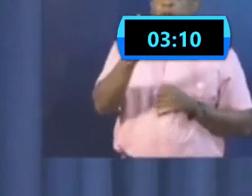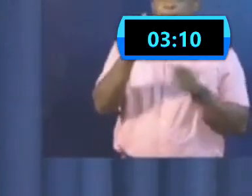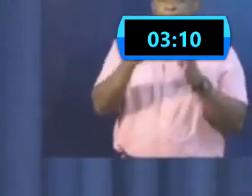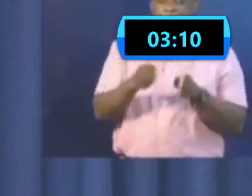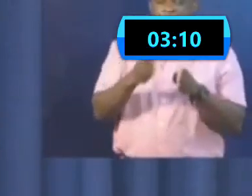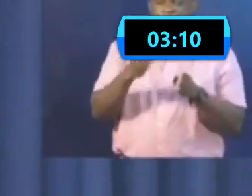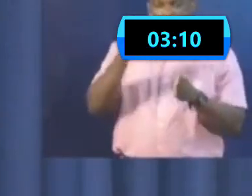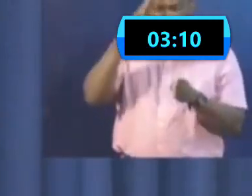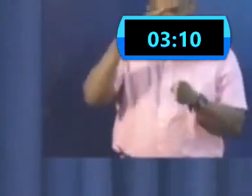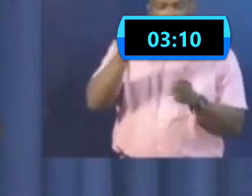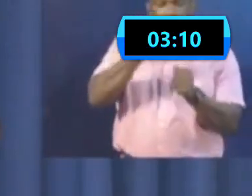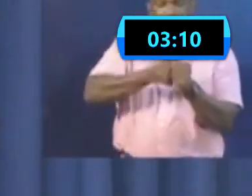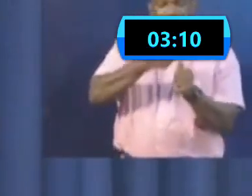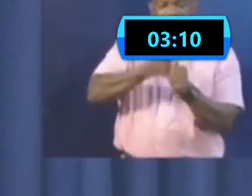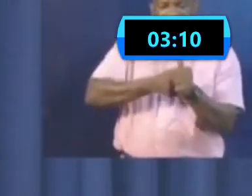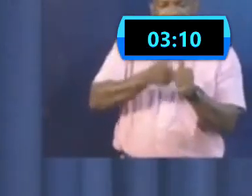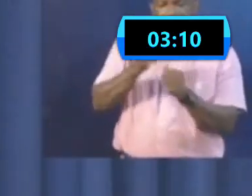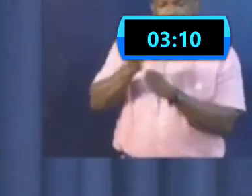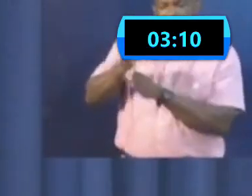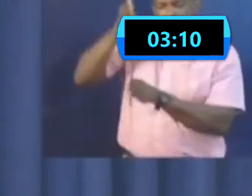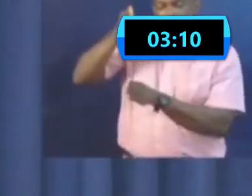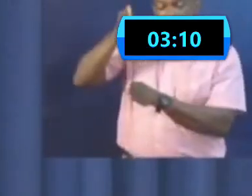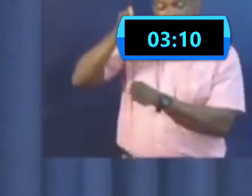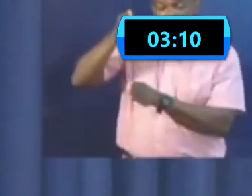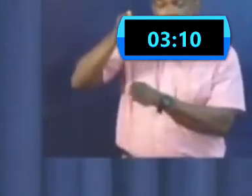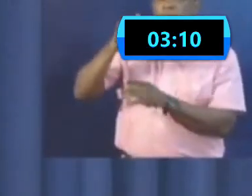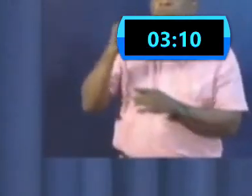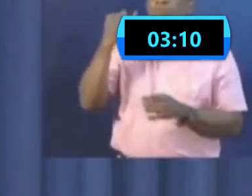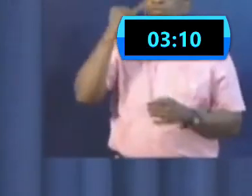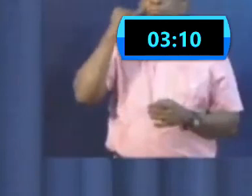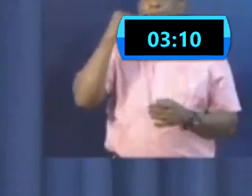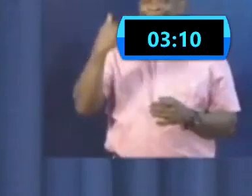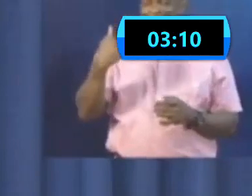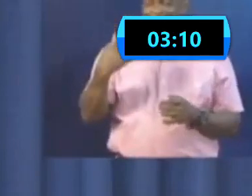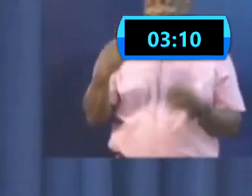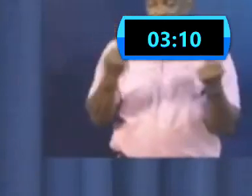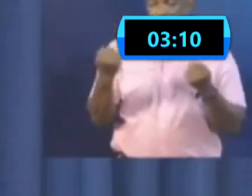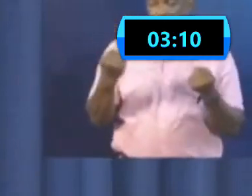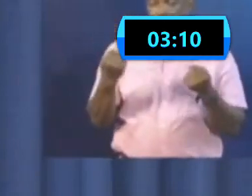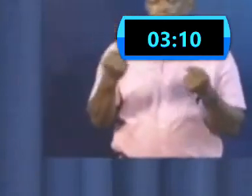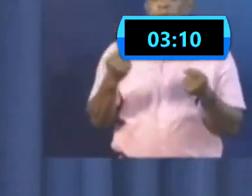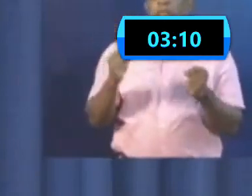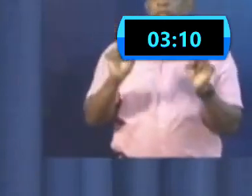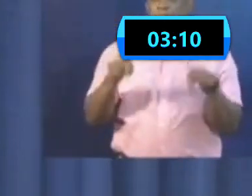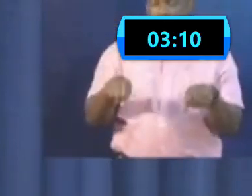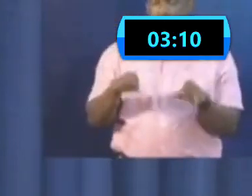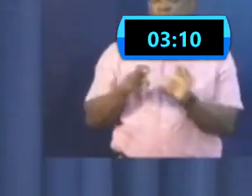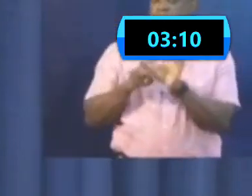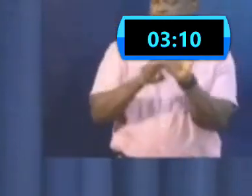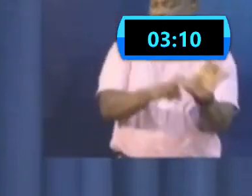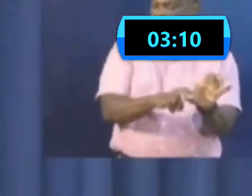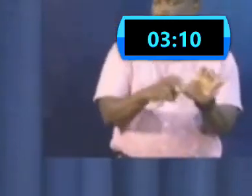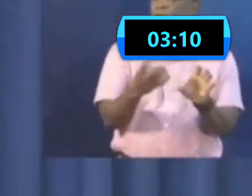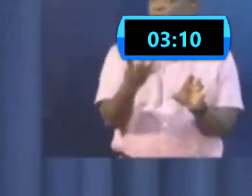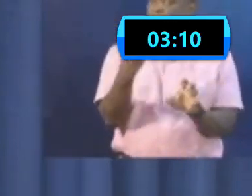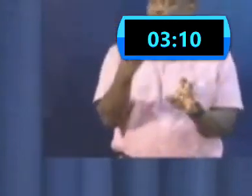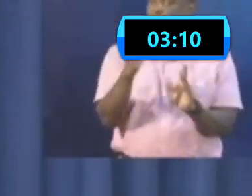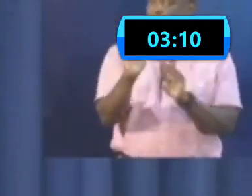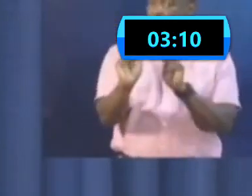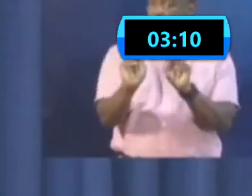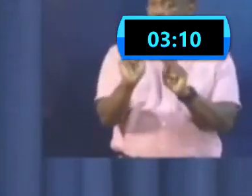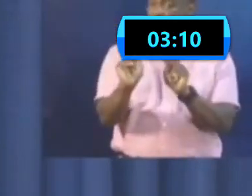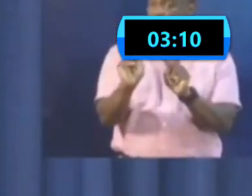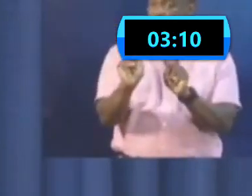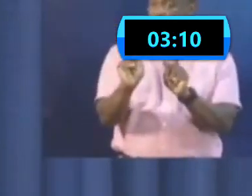So if it's a four-seater taxi, you can carry three people with each person, three passengers, and the driver is the fourth person.